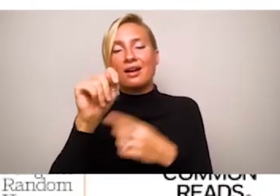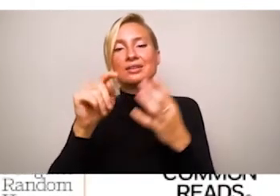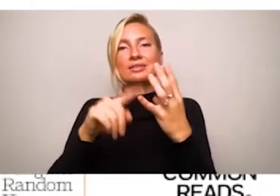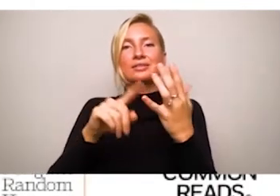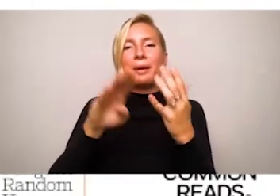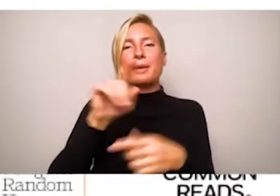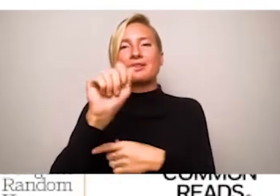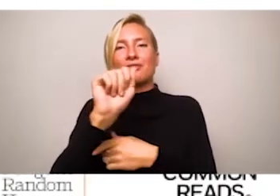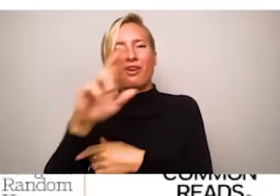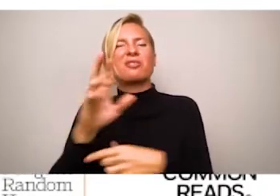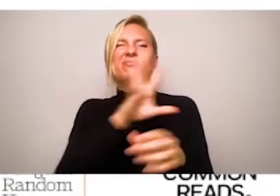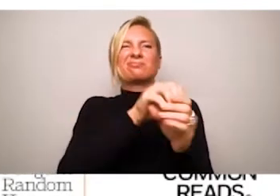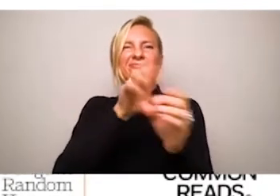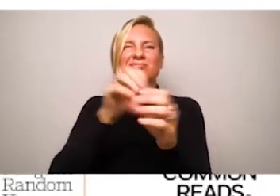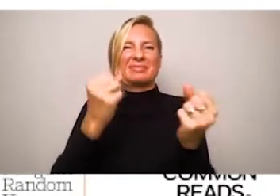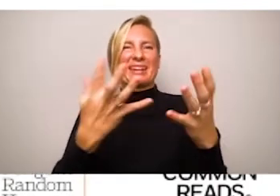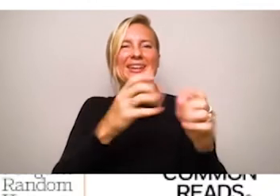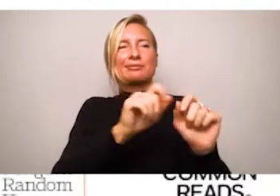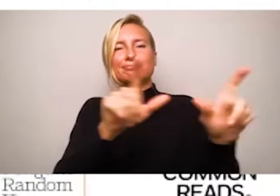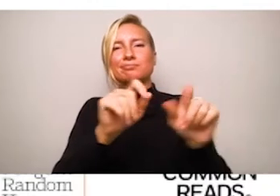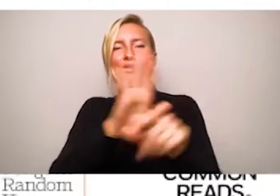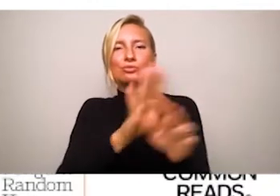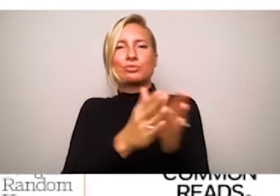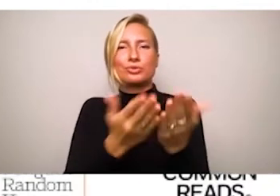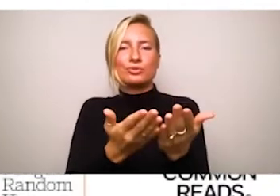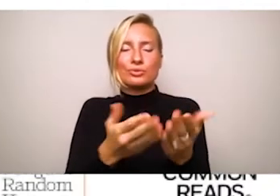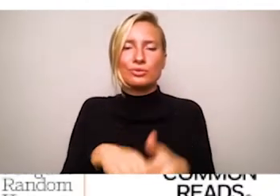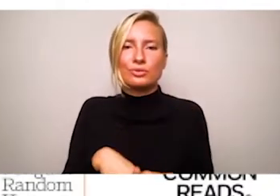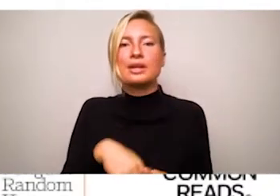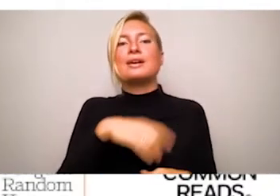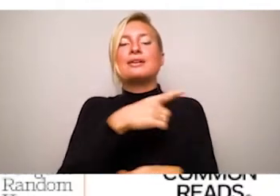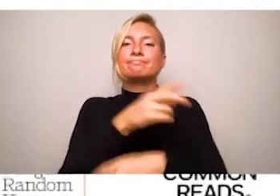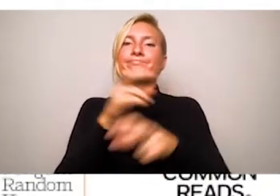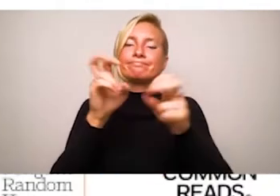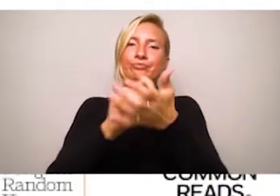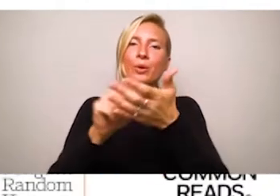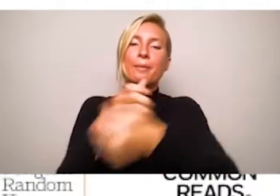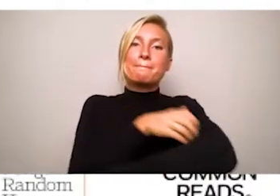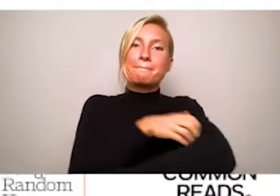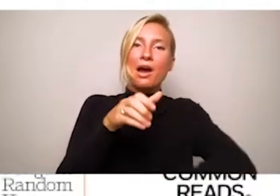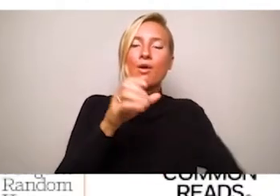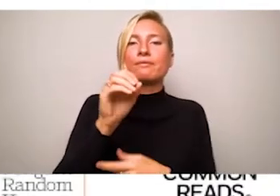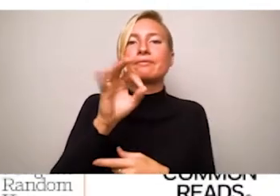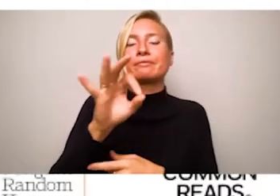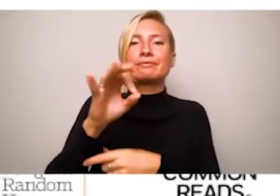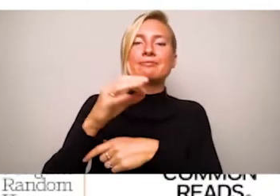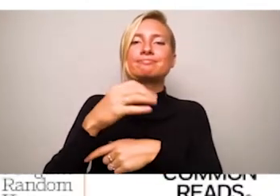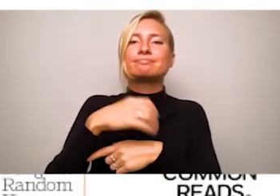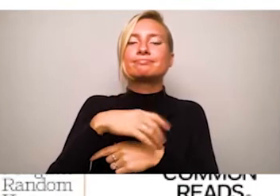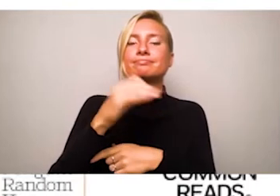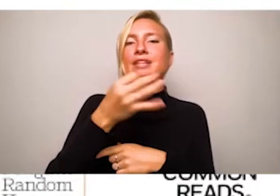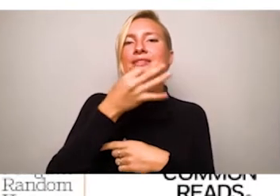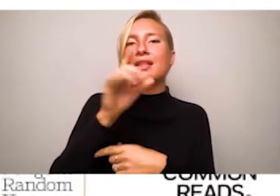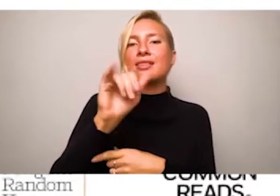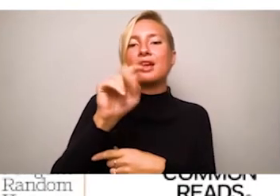as immigration, education, discrimination, the power of literacy in media and at conferences, universities, corporations,